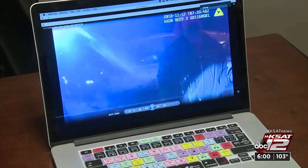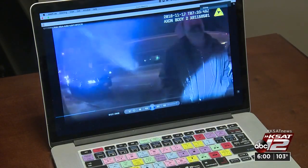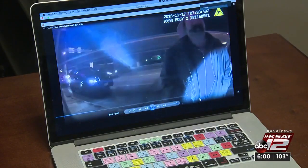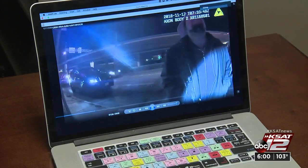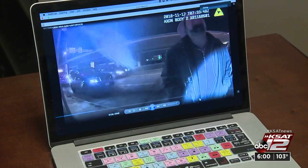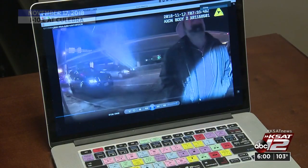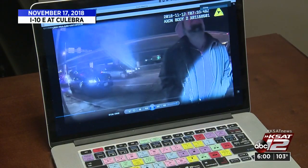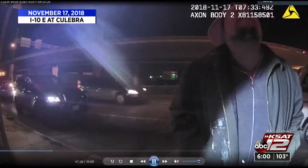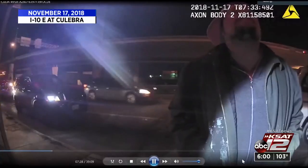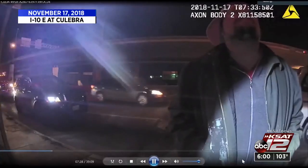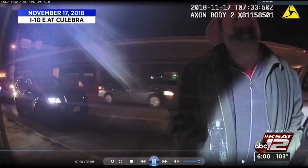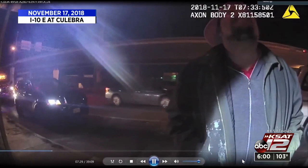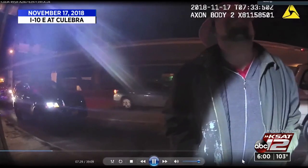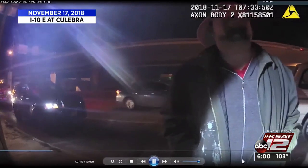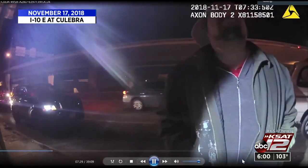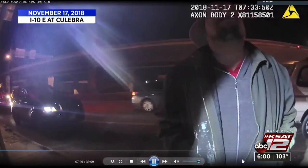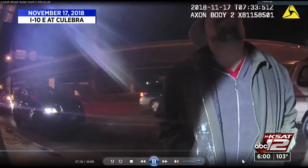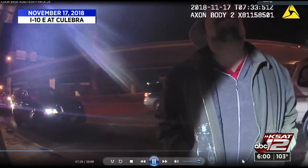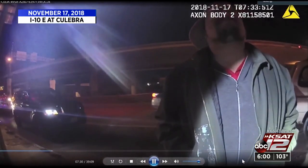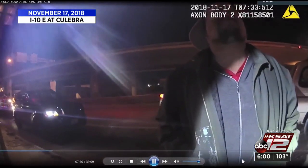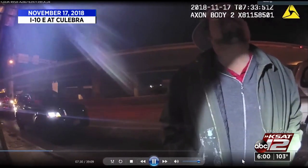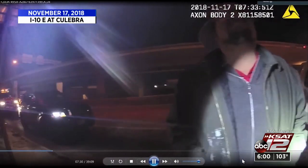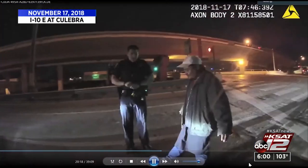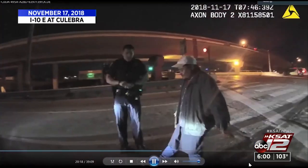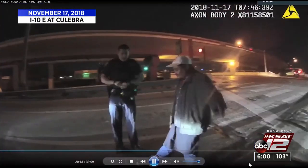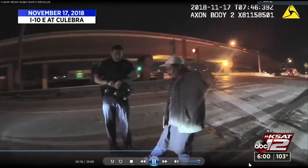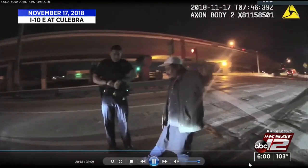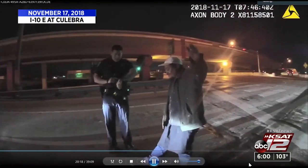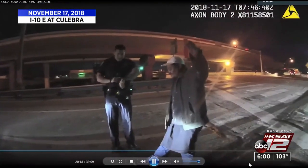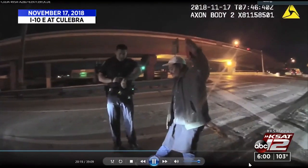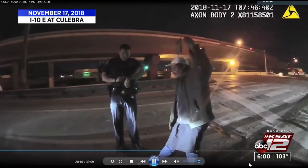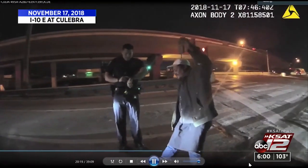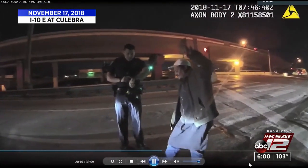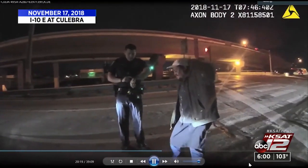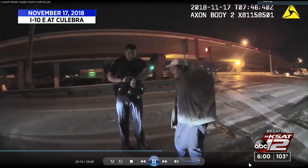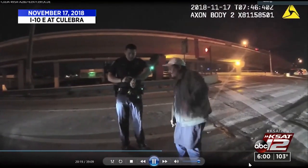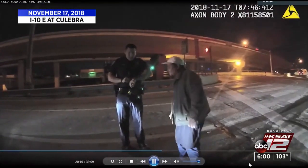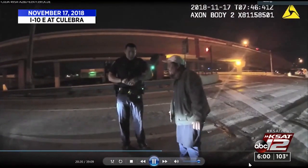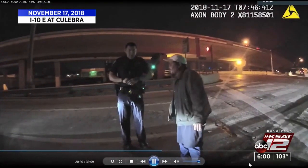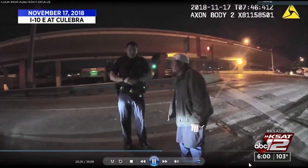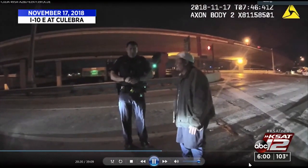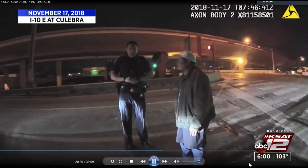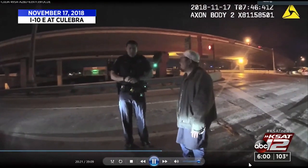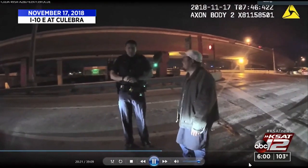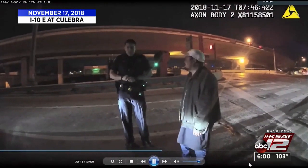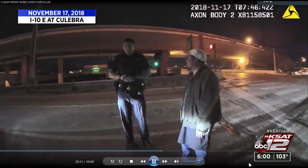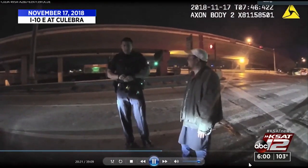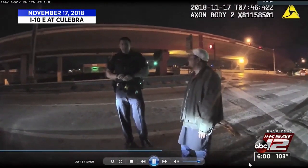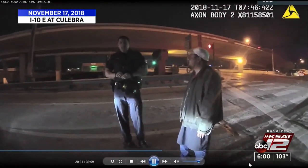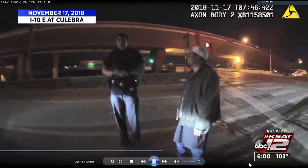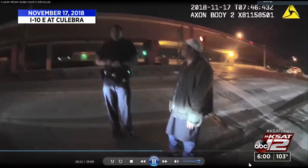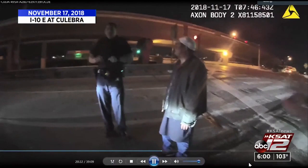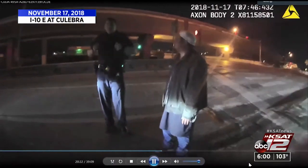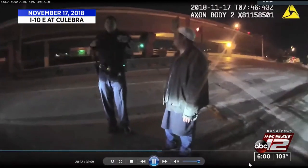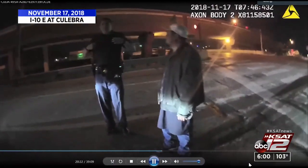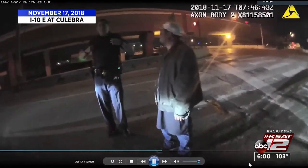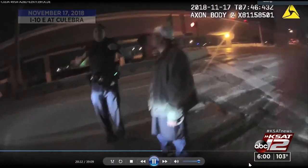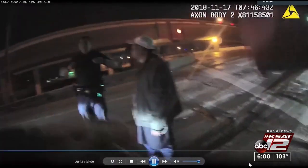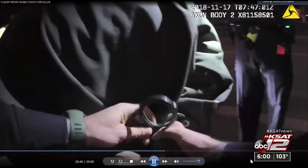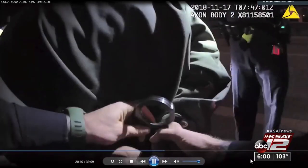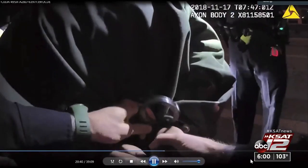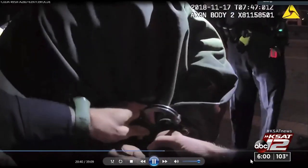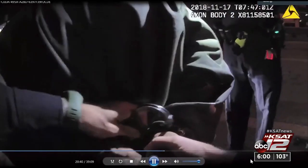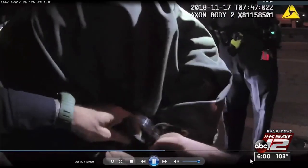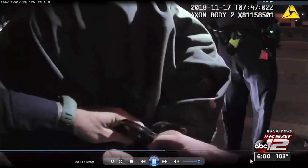This SAPD body cam video shows how 36-year-old Carlos Enriquez failed this field sobriety